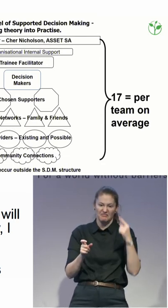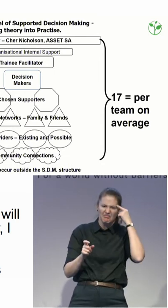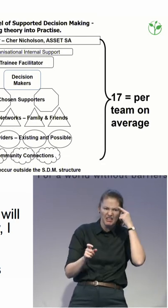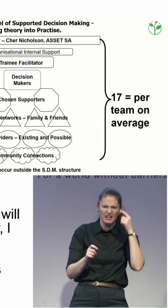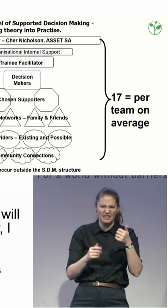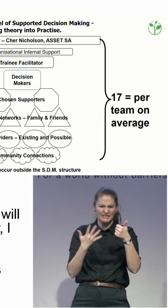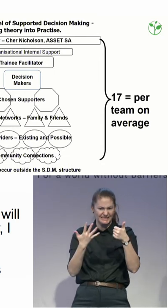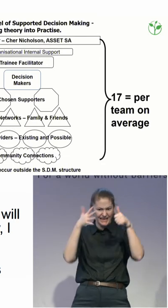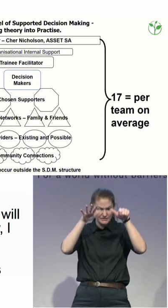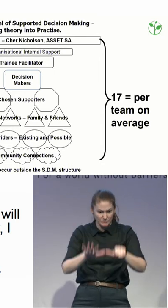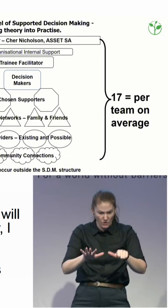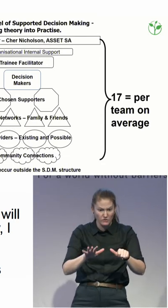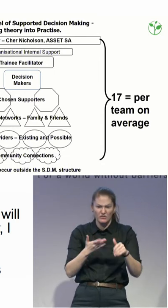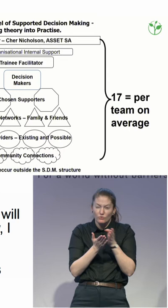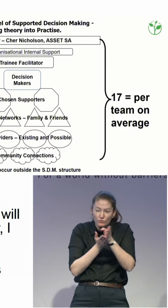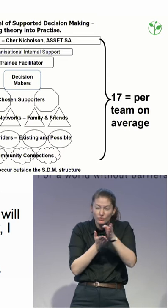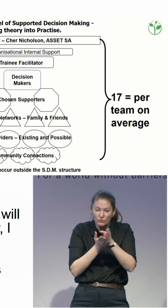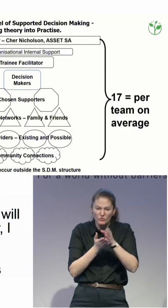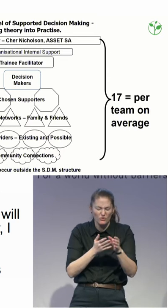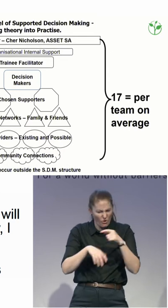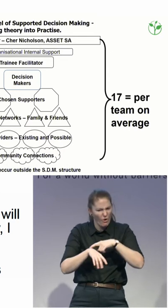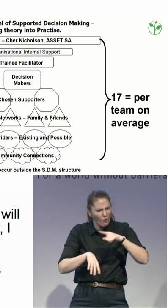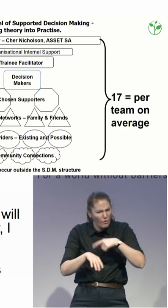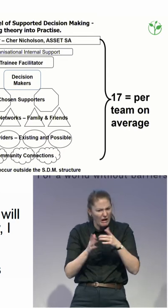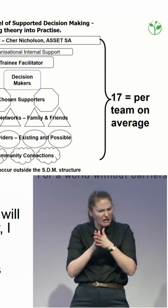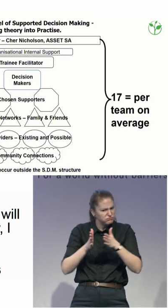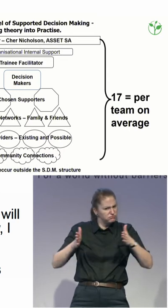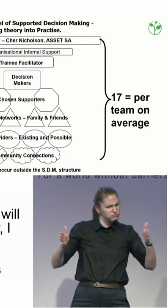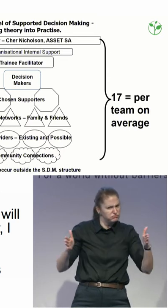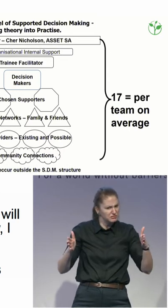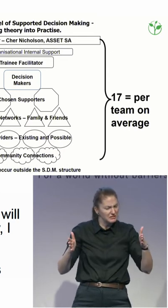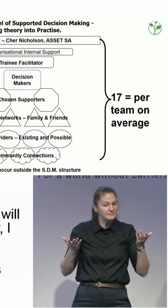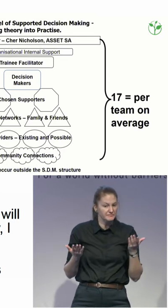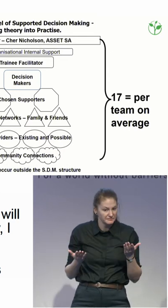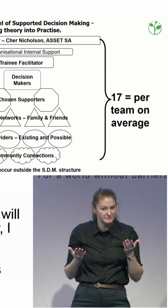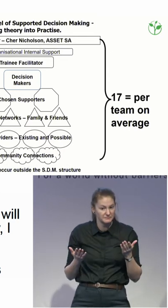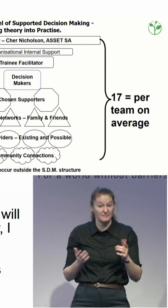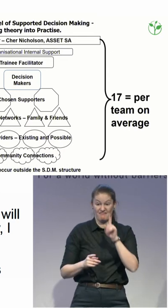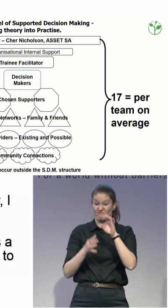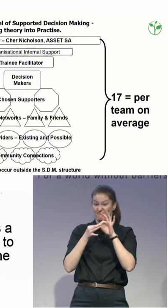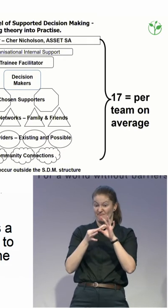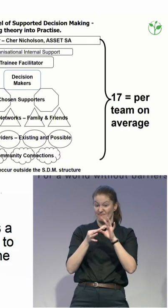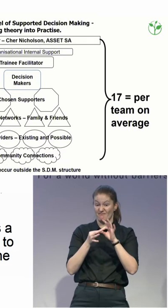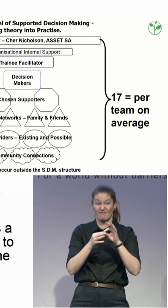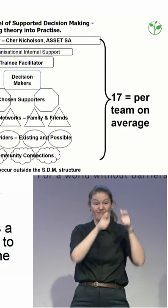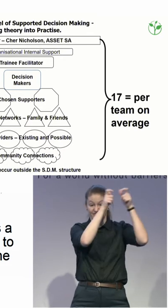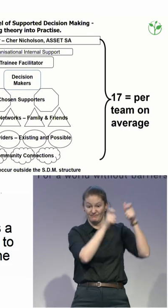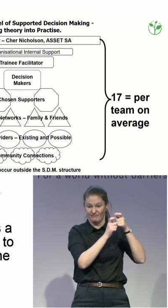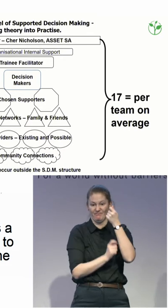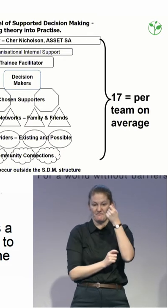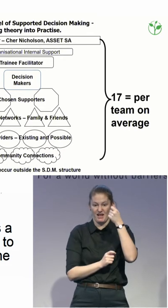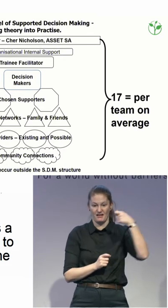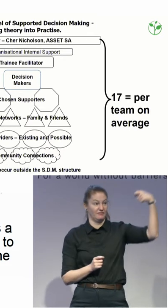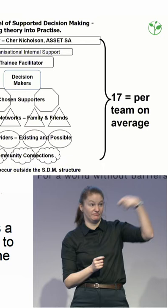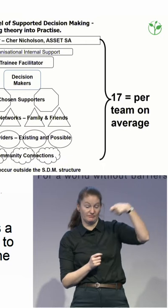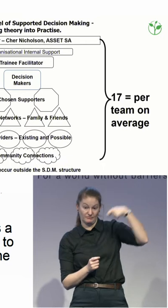think of working with the whole team. Because if you're reporting to your funding body that you're spending all these hours with one person,